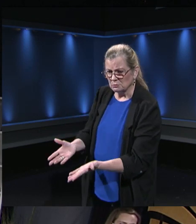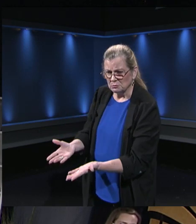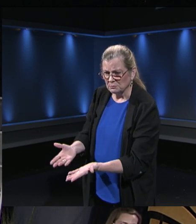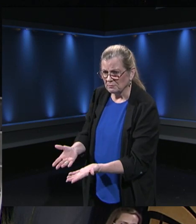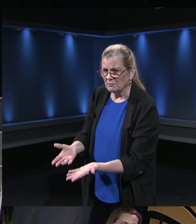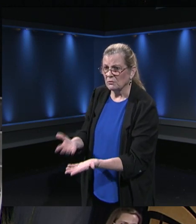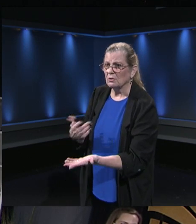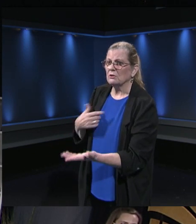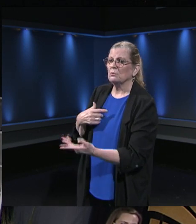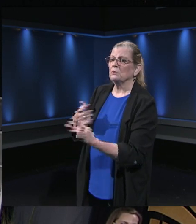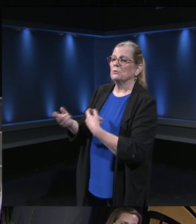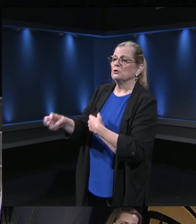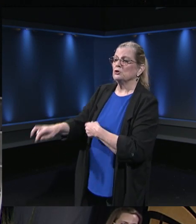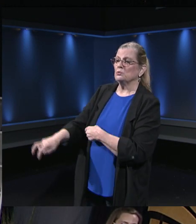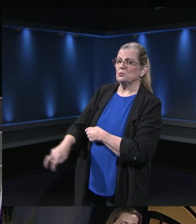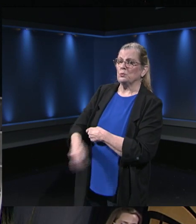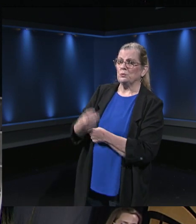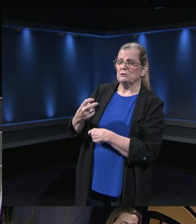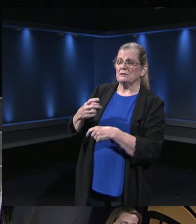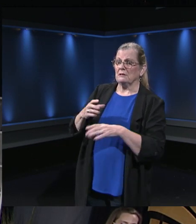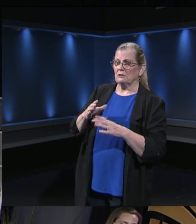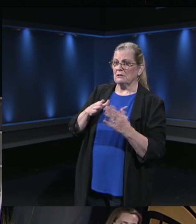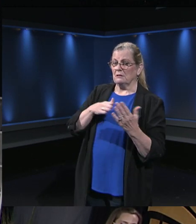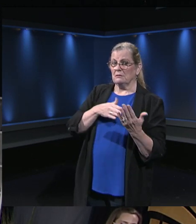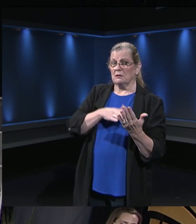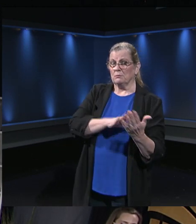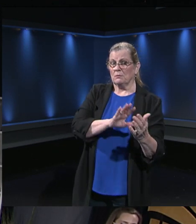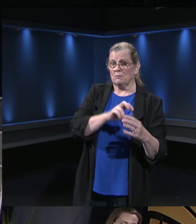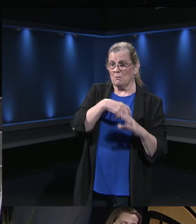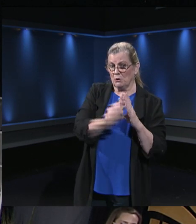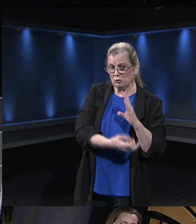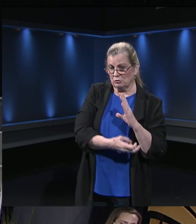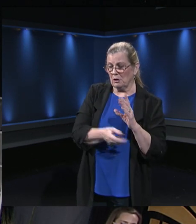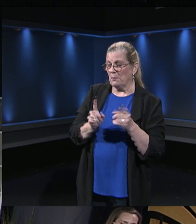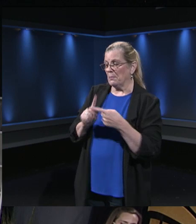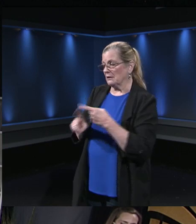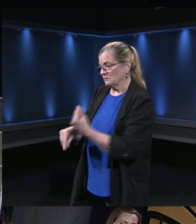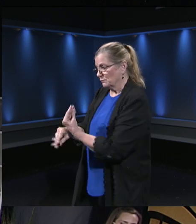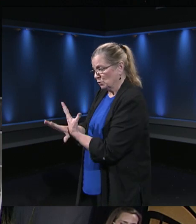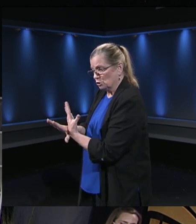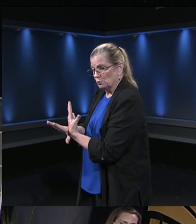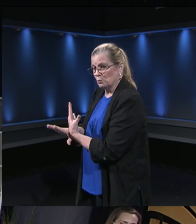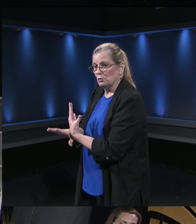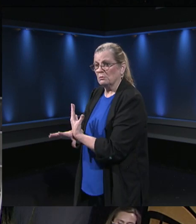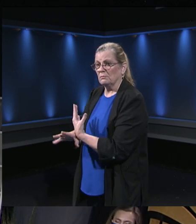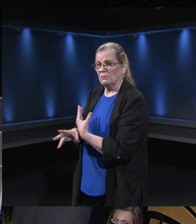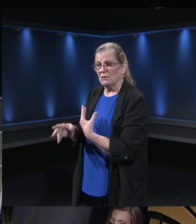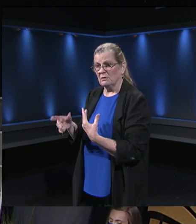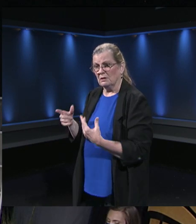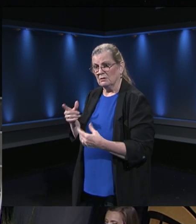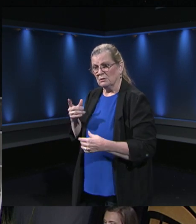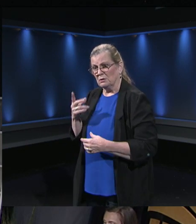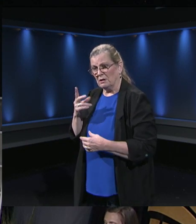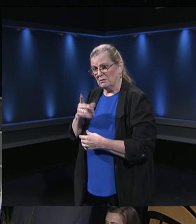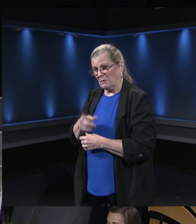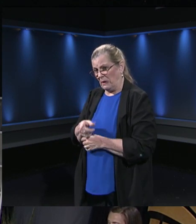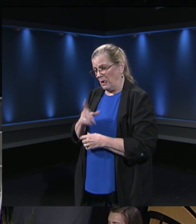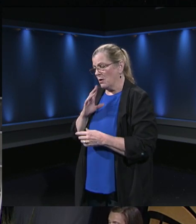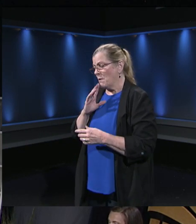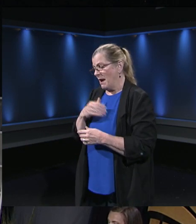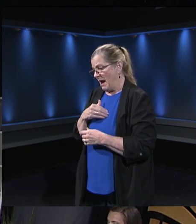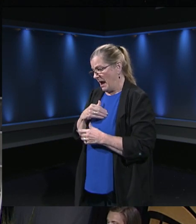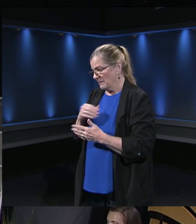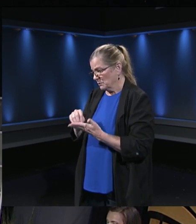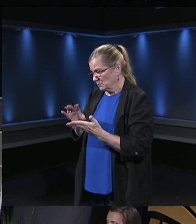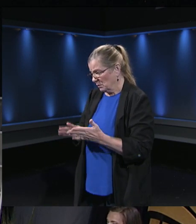a hybrid model, do you foresee the people who do the virtual start will go back to two and a half hours or will we continue to